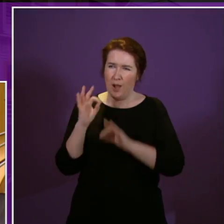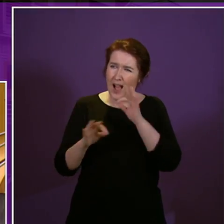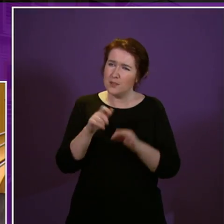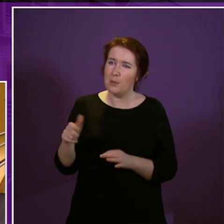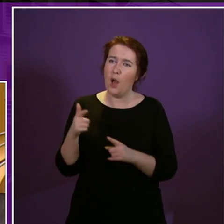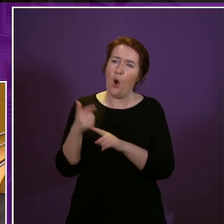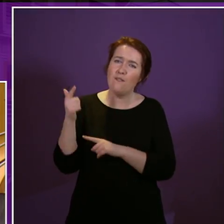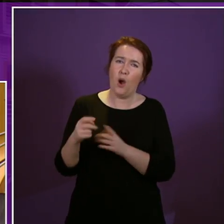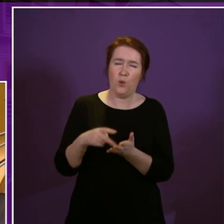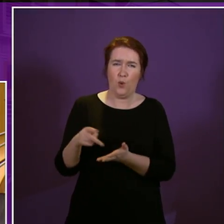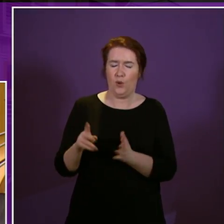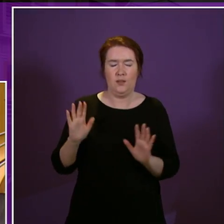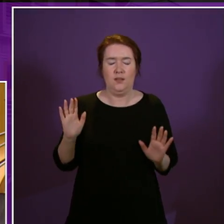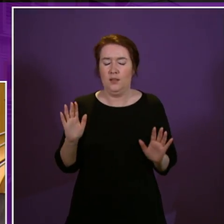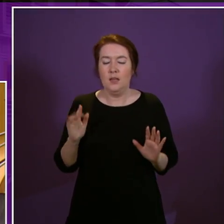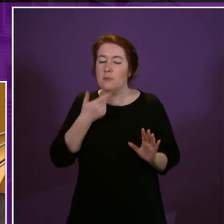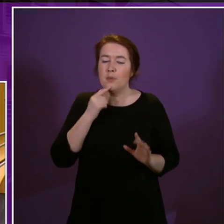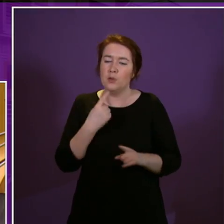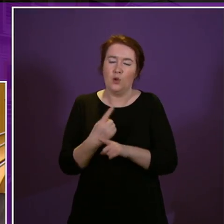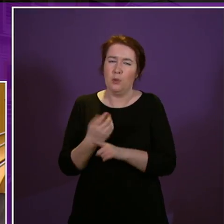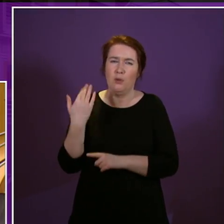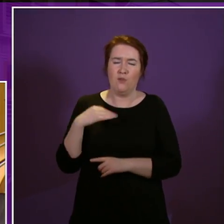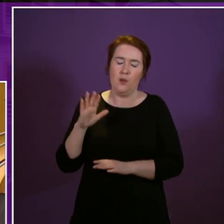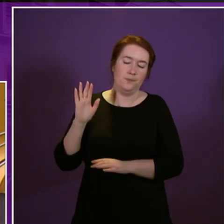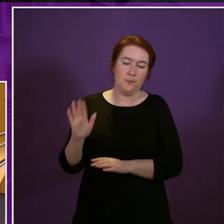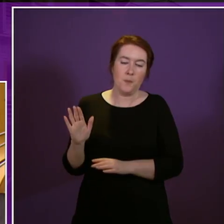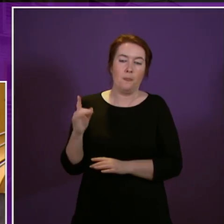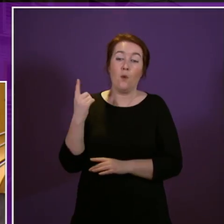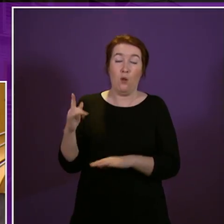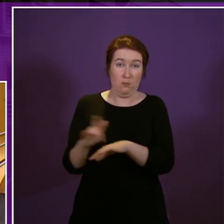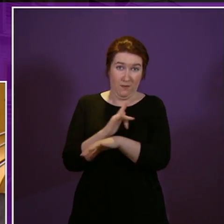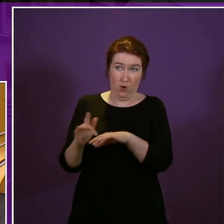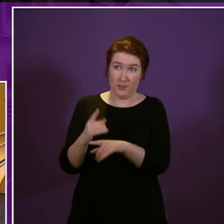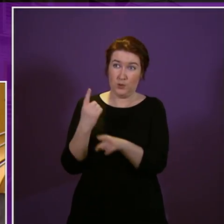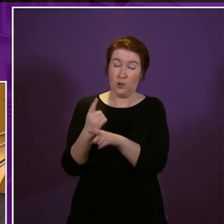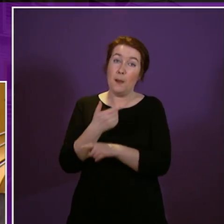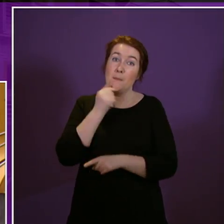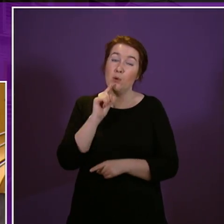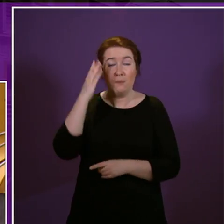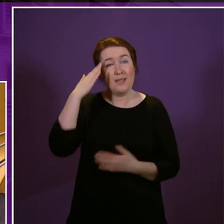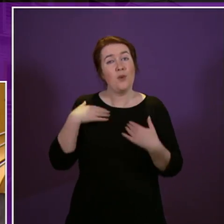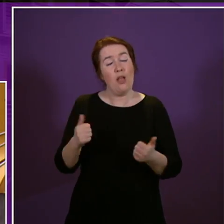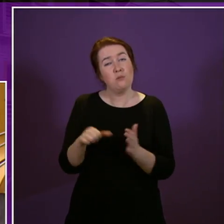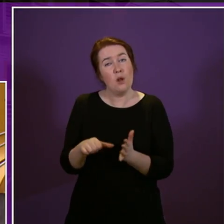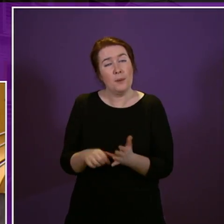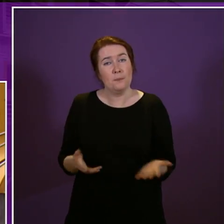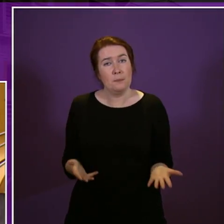far you can walk as people have said previously people in kind of one of the performances was people who had mental health problems they may feel alright